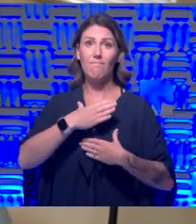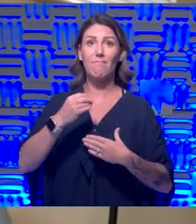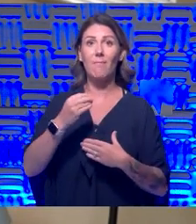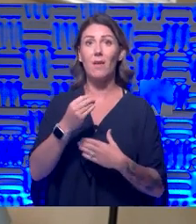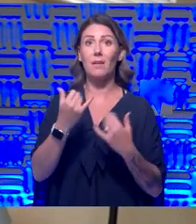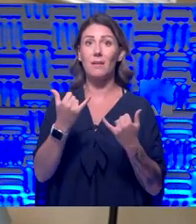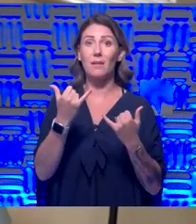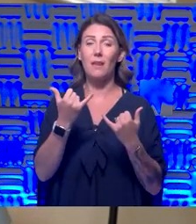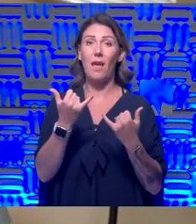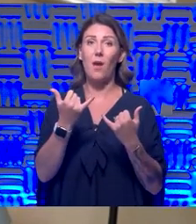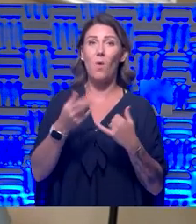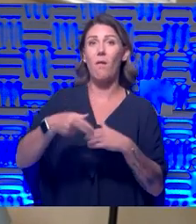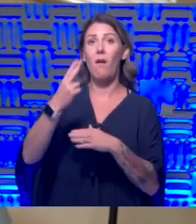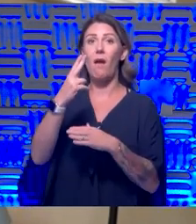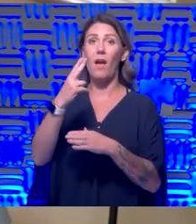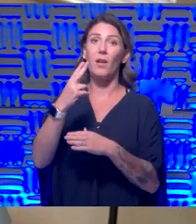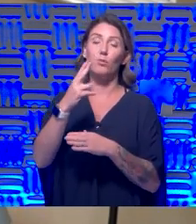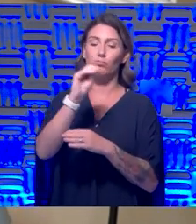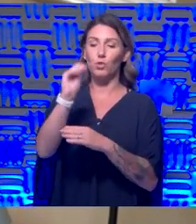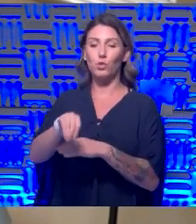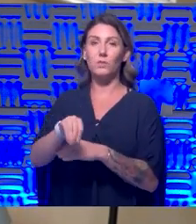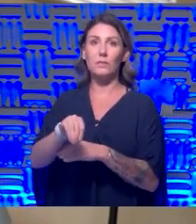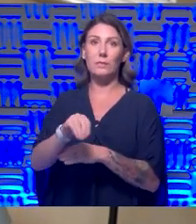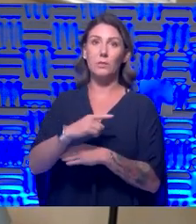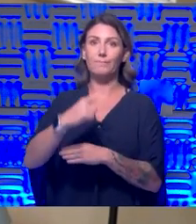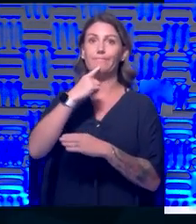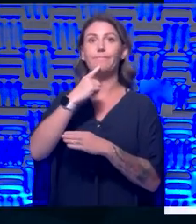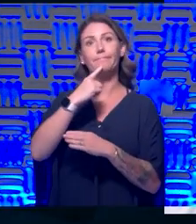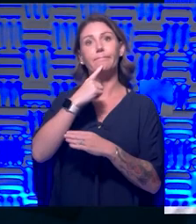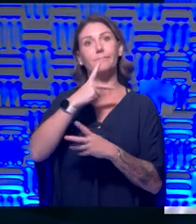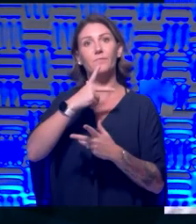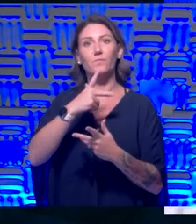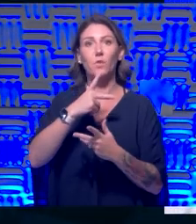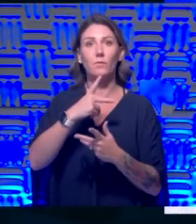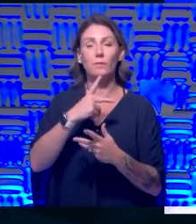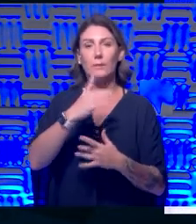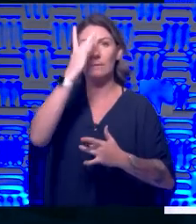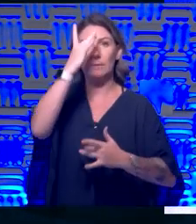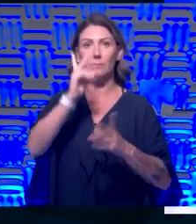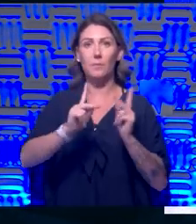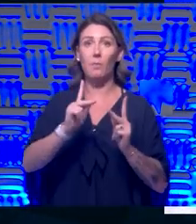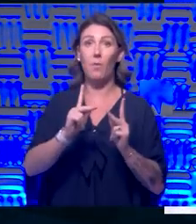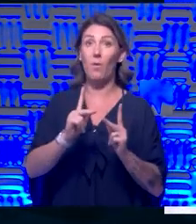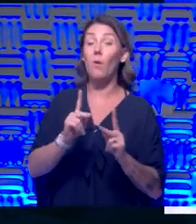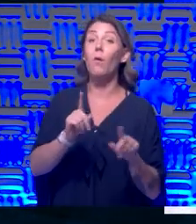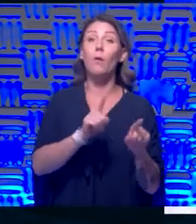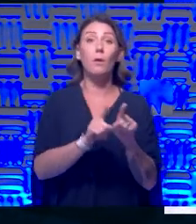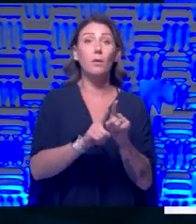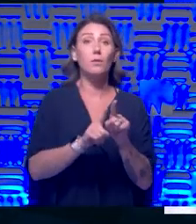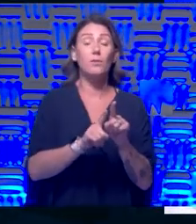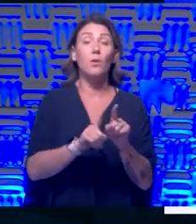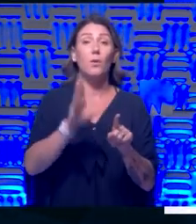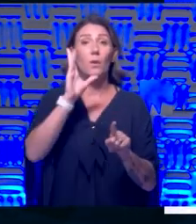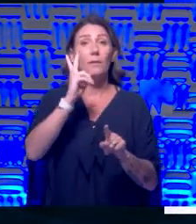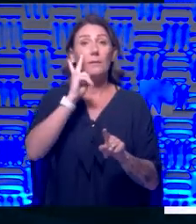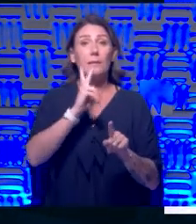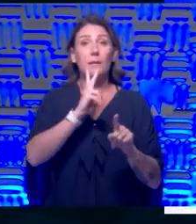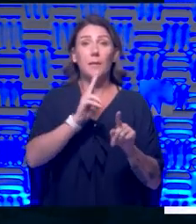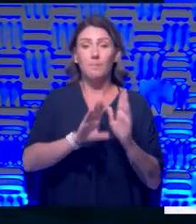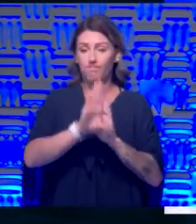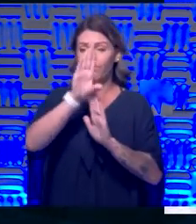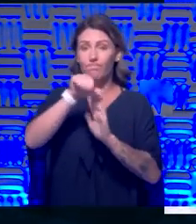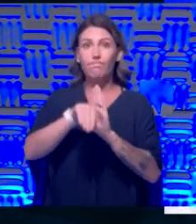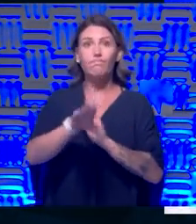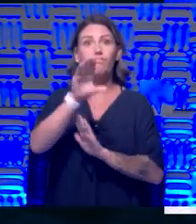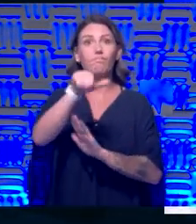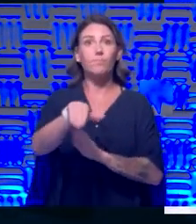of critically ill patients needing ICU care. You know, and I know some of that's just, it goes up and down a lot over time, but, but I also saw a